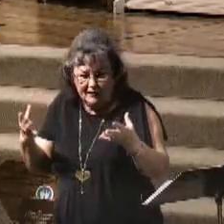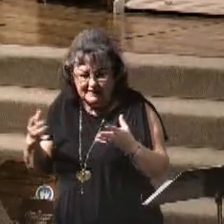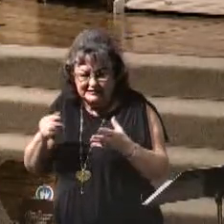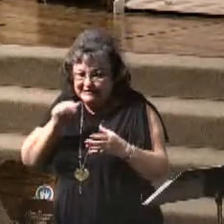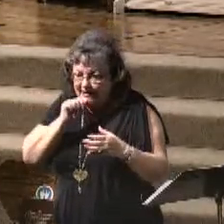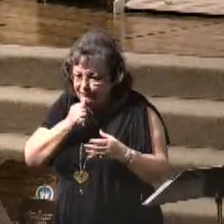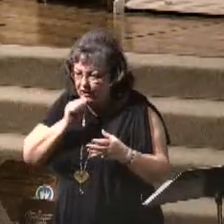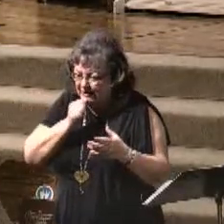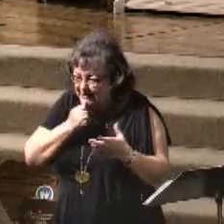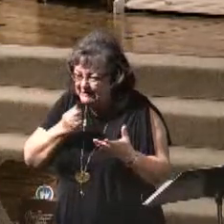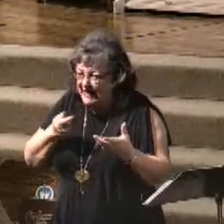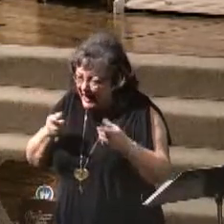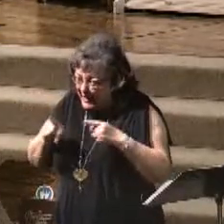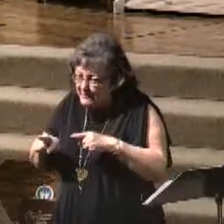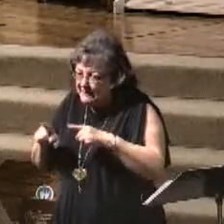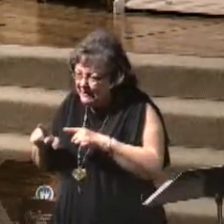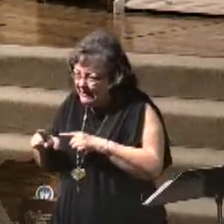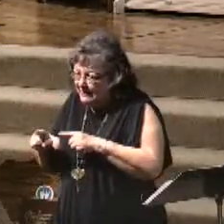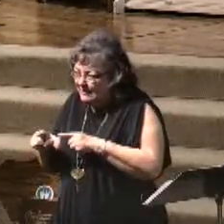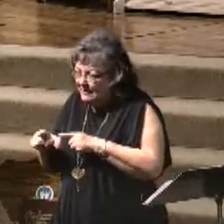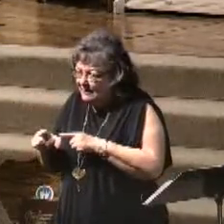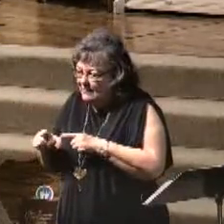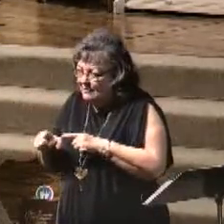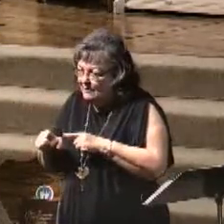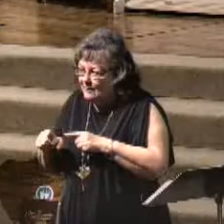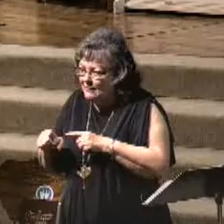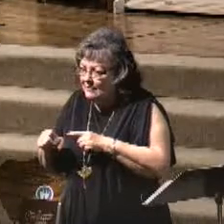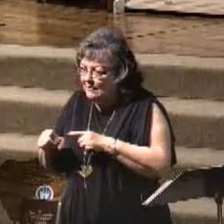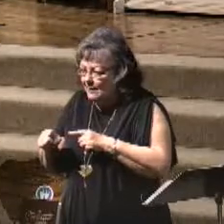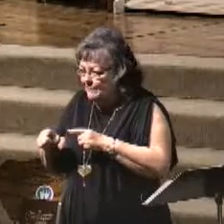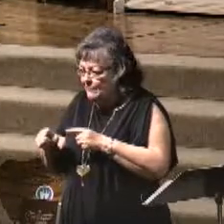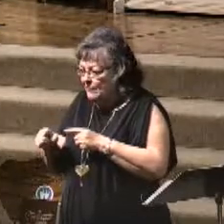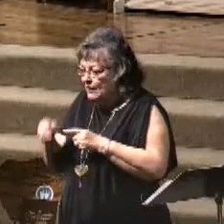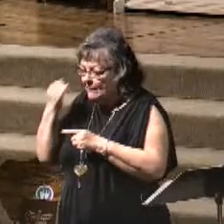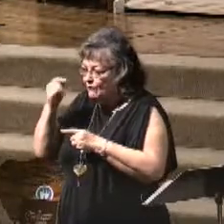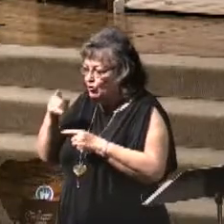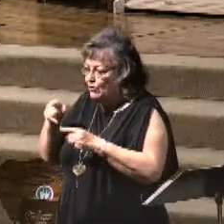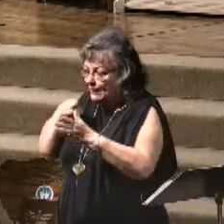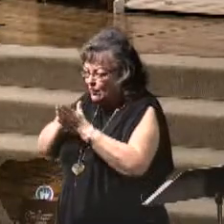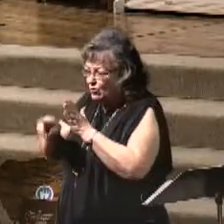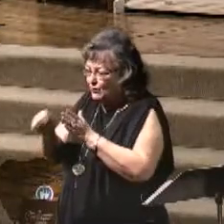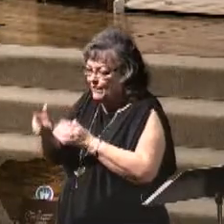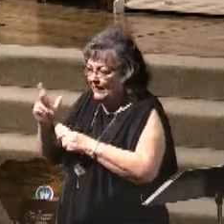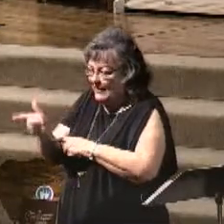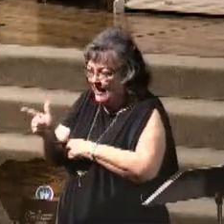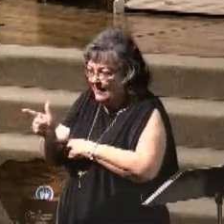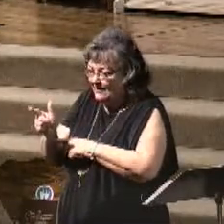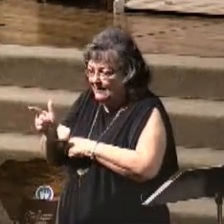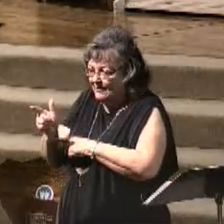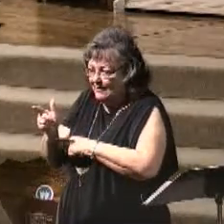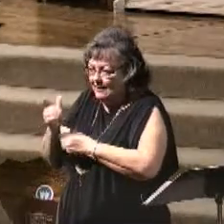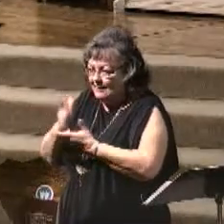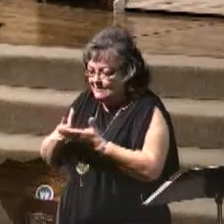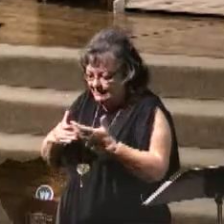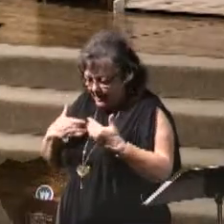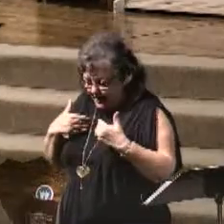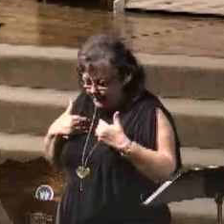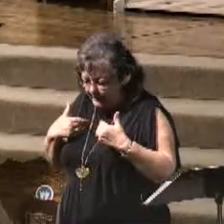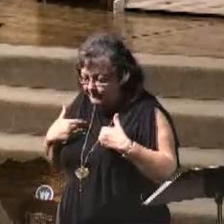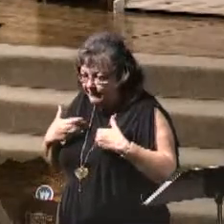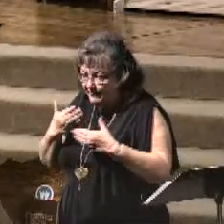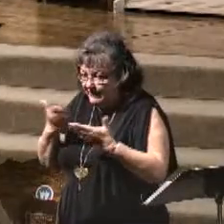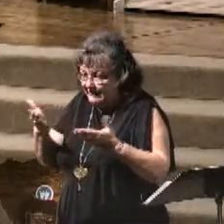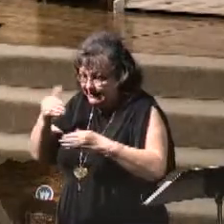that if, if someone is, is, is capital punishment is killed with, with a gun, then certain organs of the body can't be